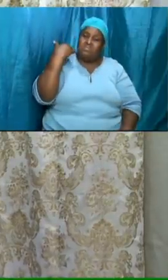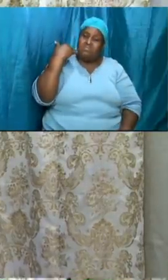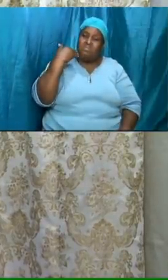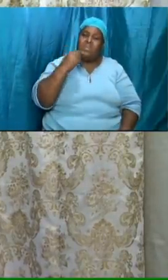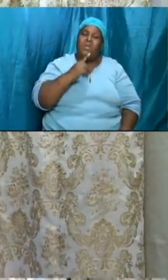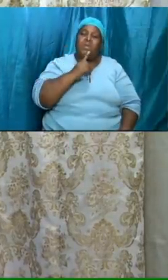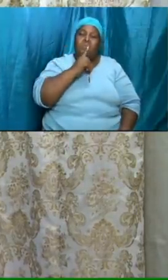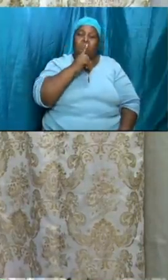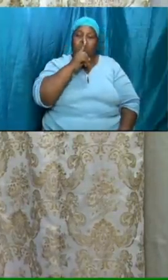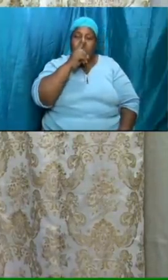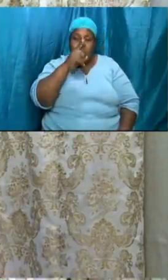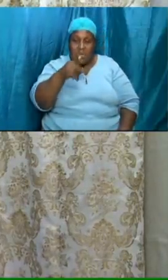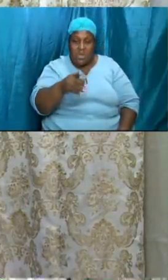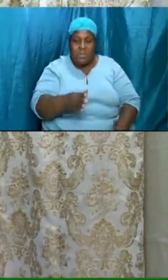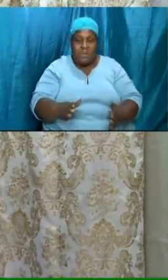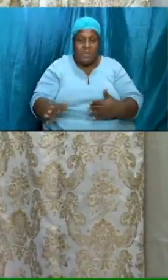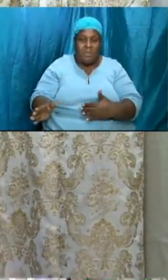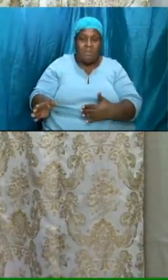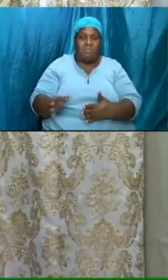real objective